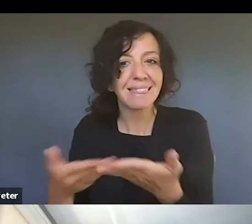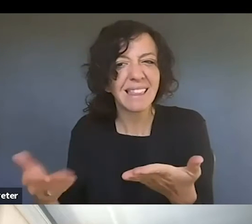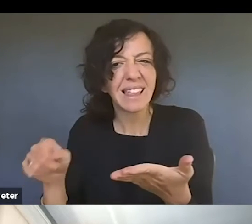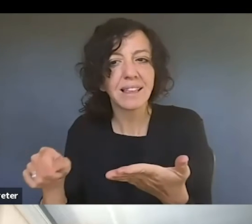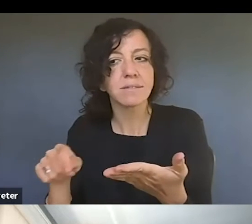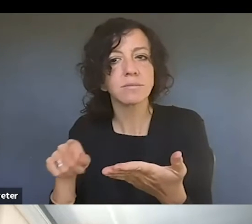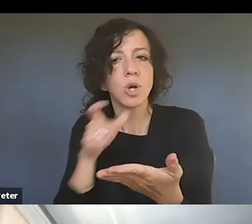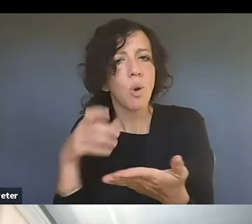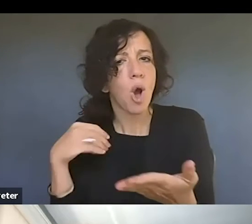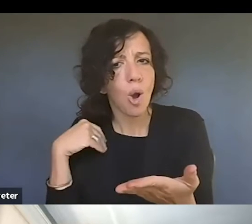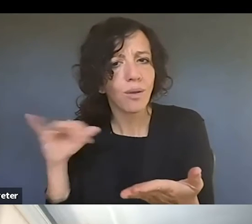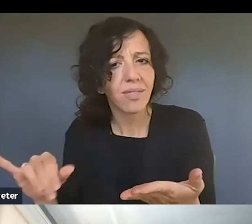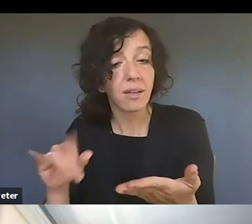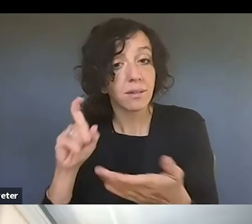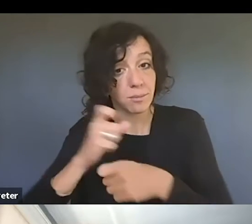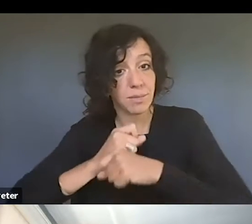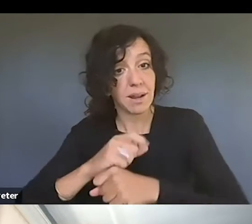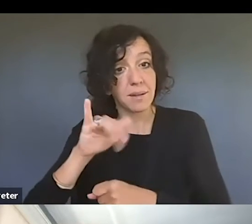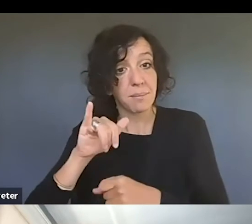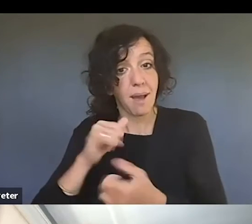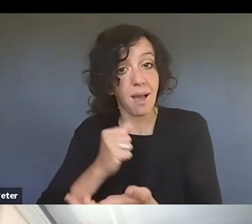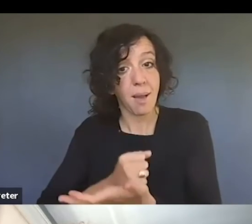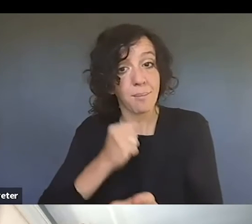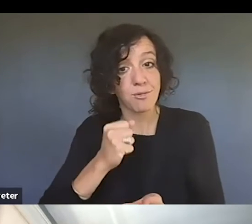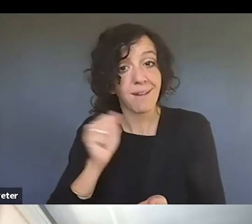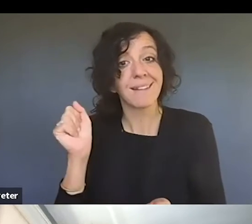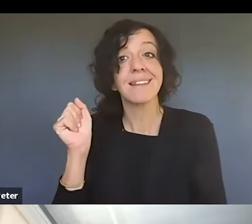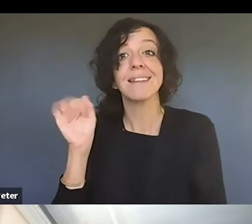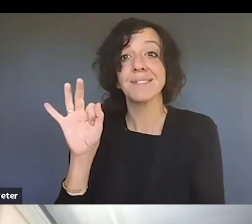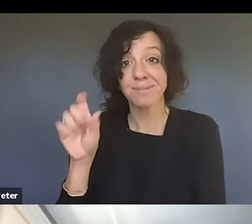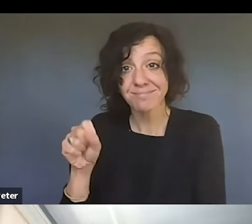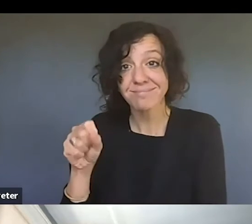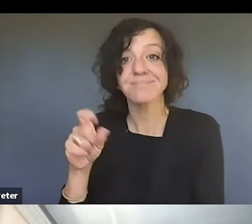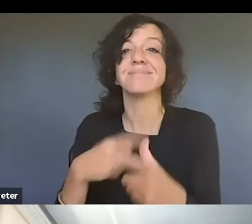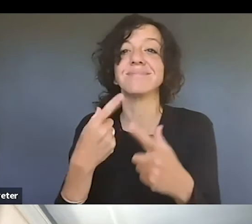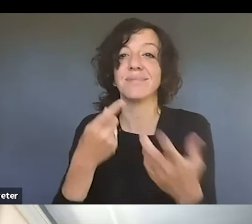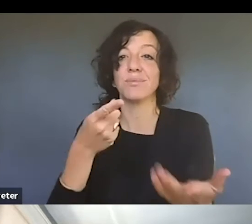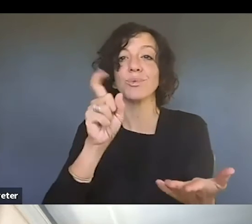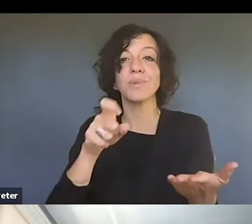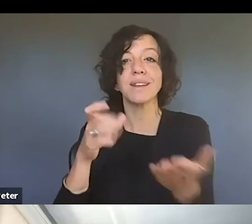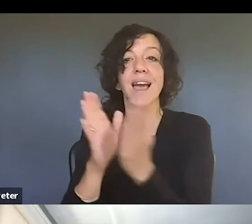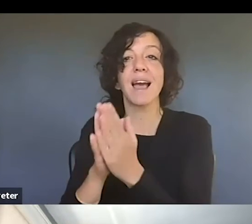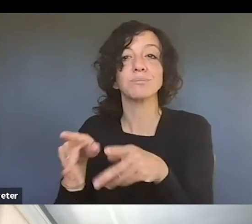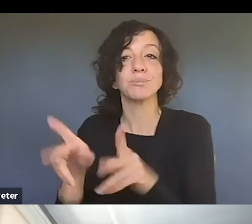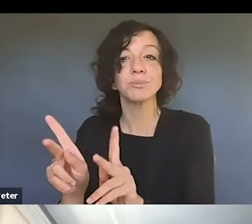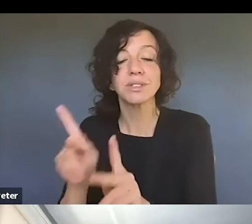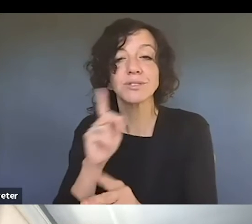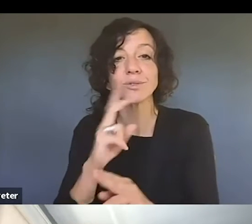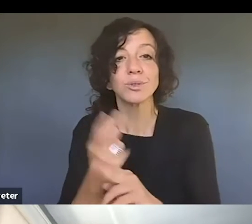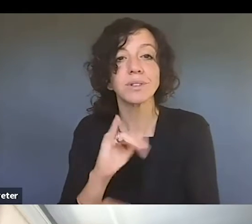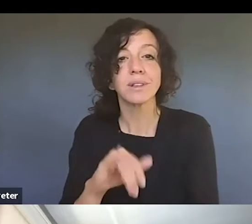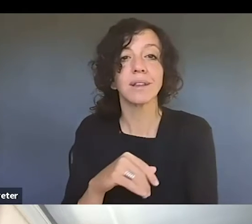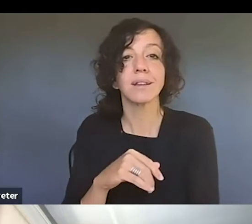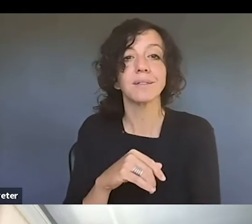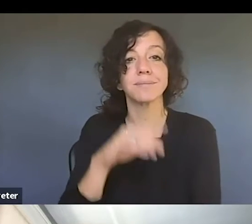protected by copyright, it's sold, if you need permission to use it. Um, if your use may be a fair use,